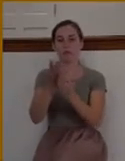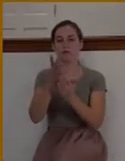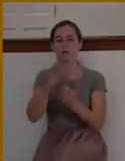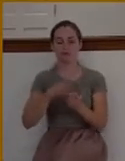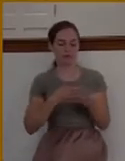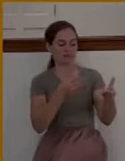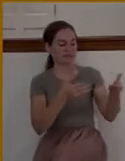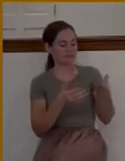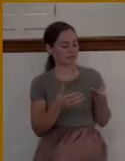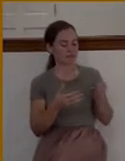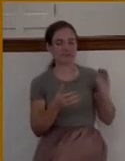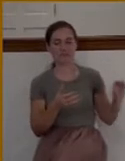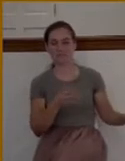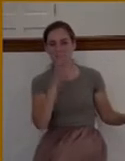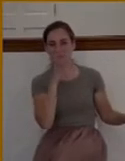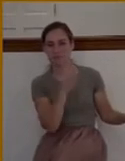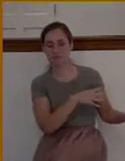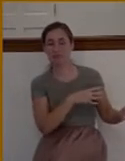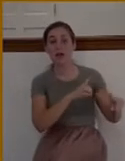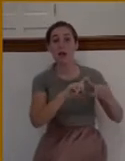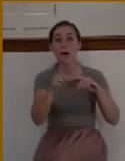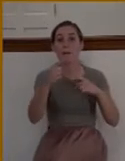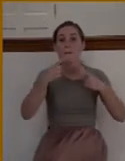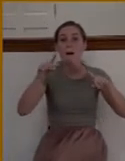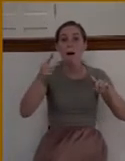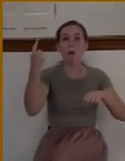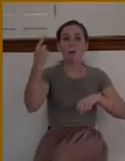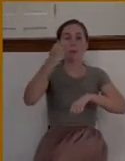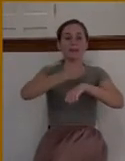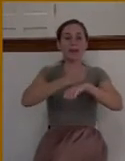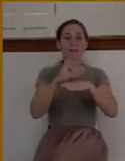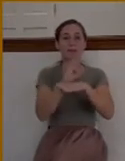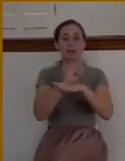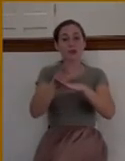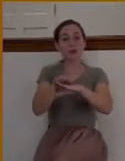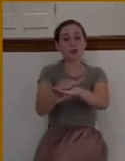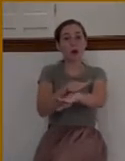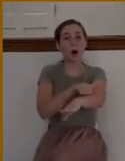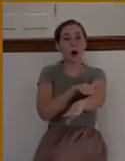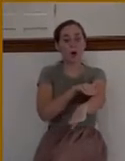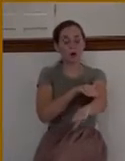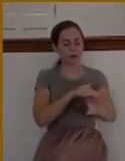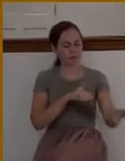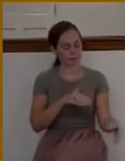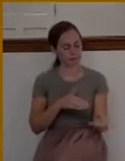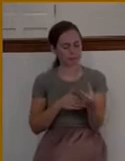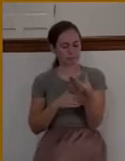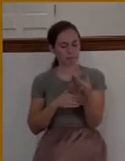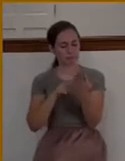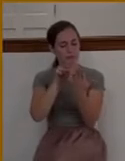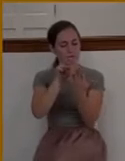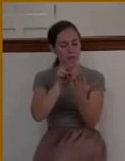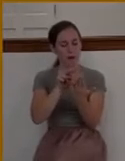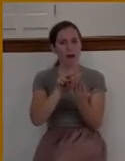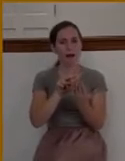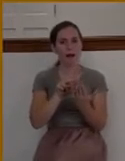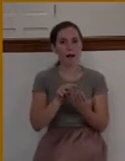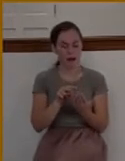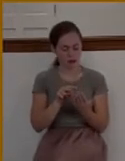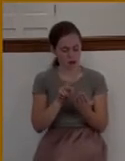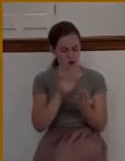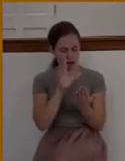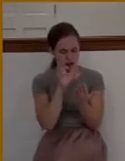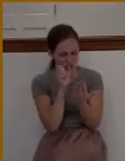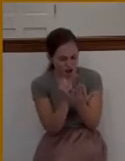Bible and she began to read. And she was fascinated by the story of Christ. And her